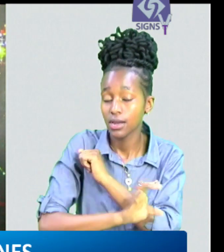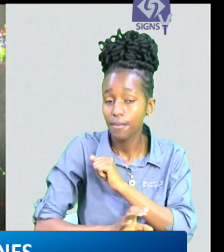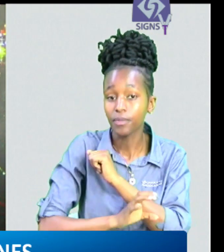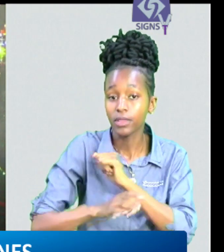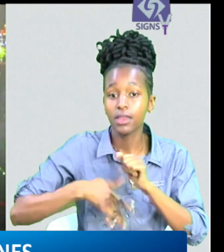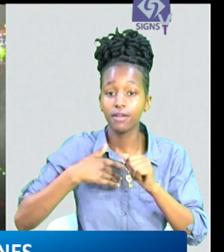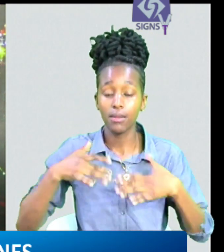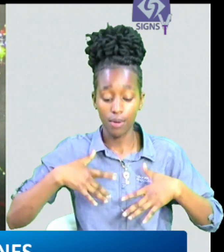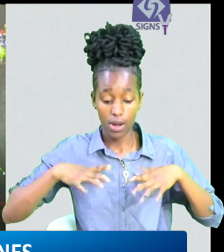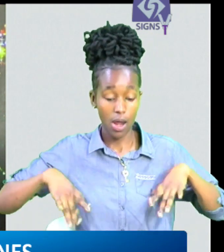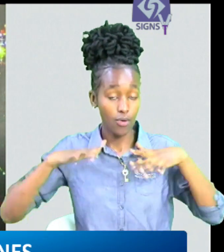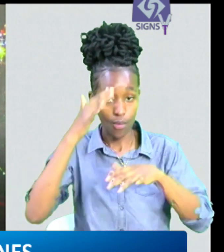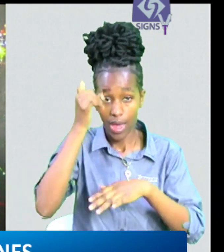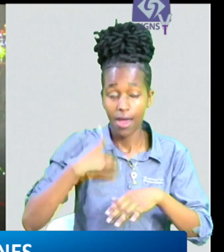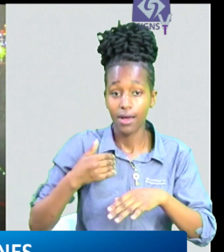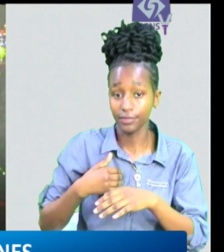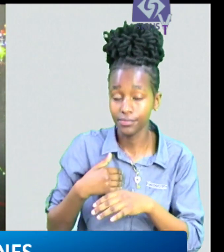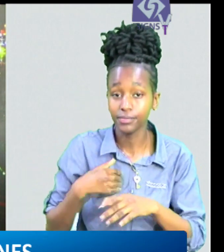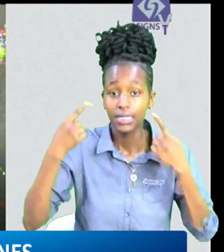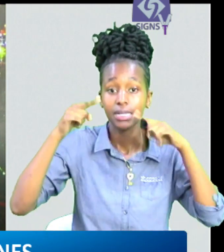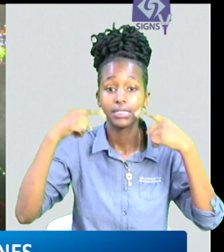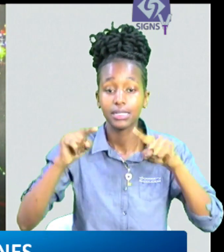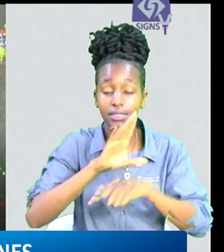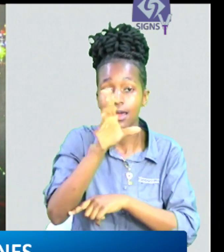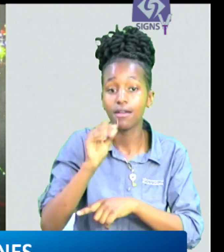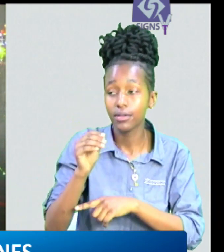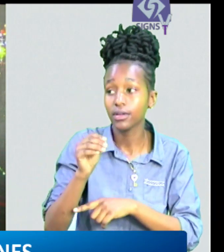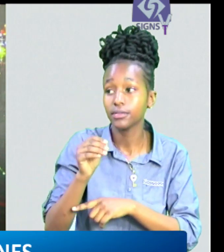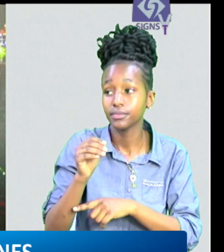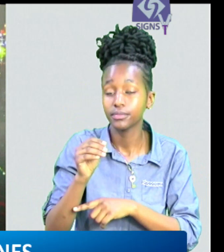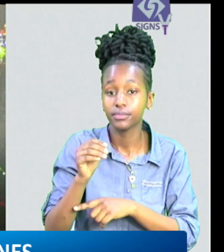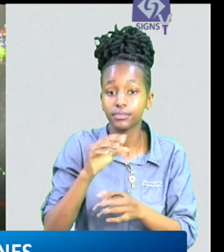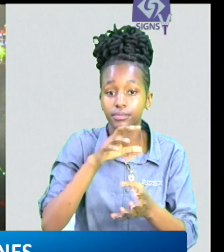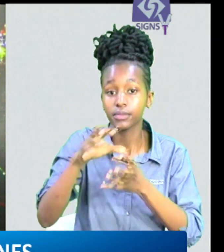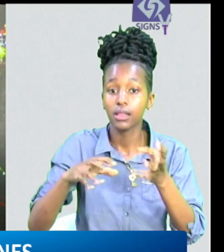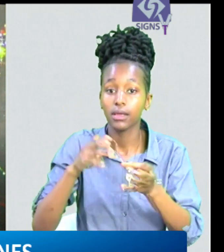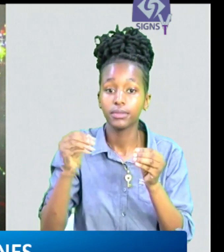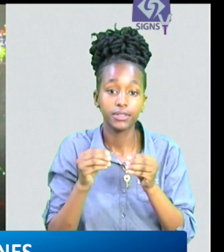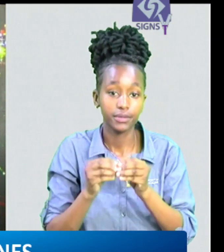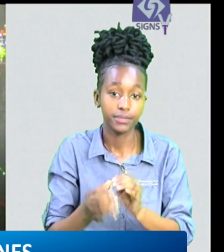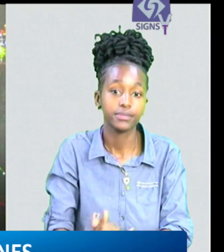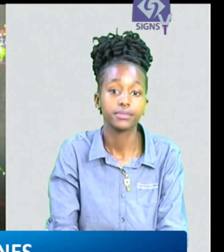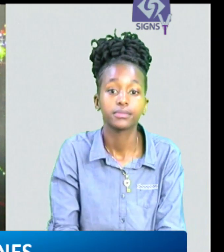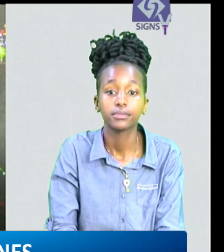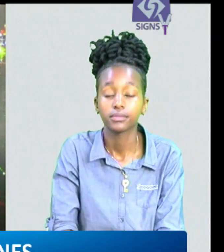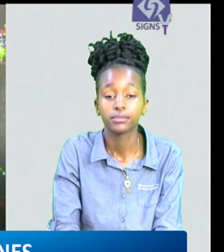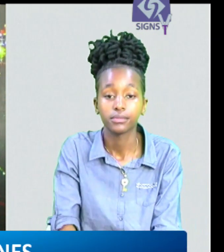ogs and ows at the success of the african climate summit